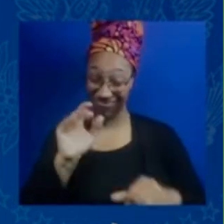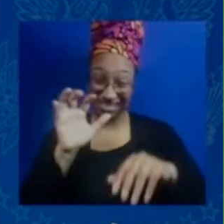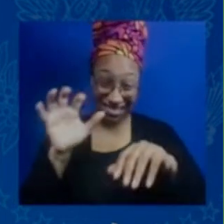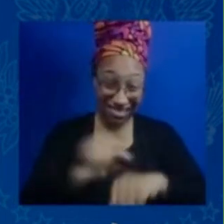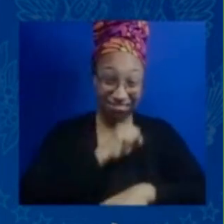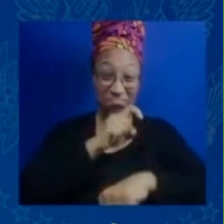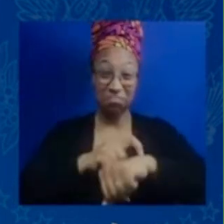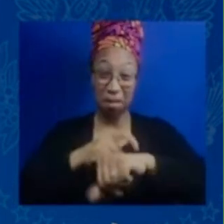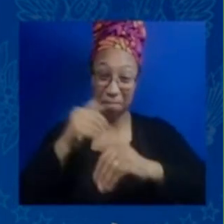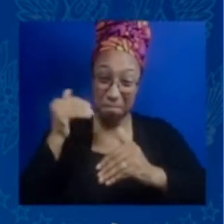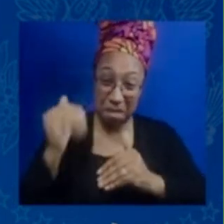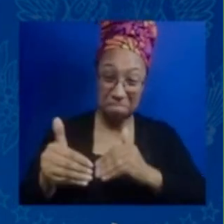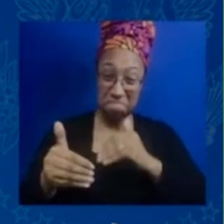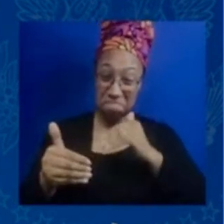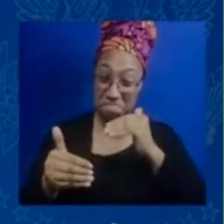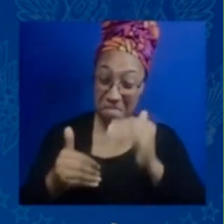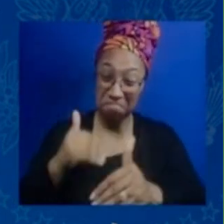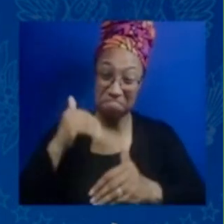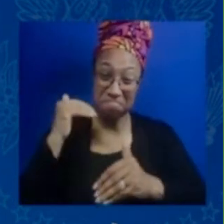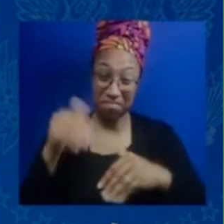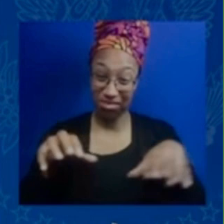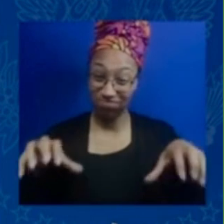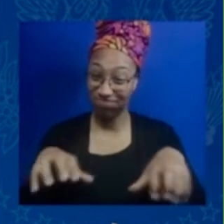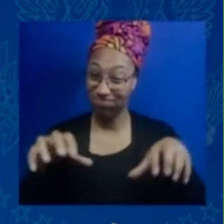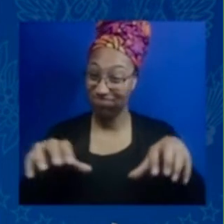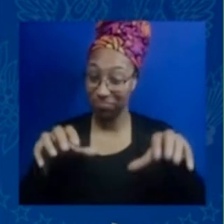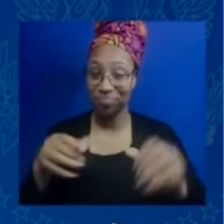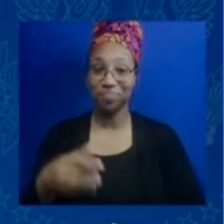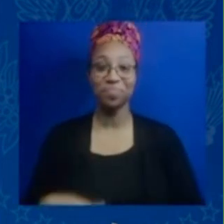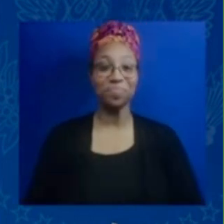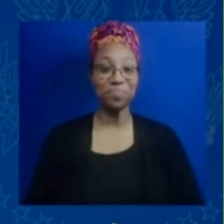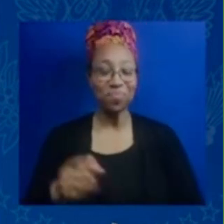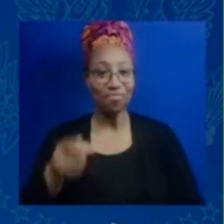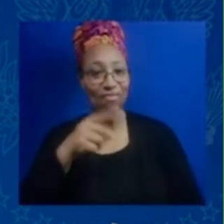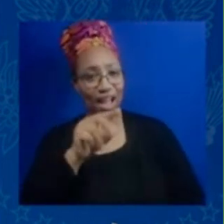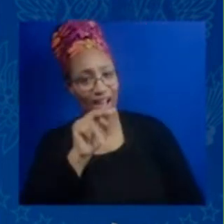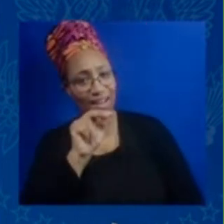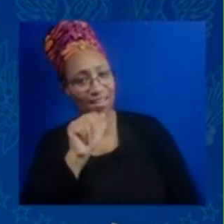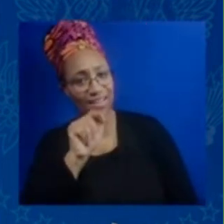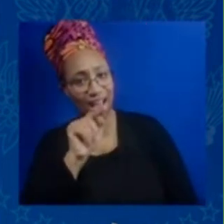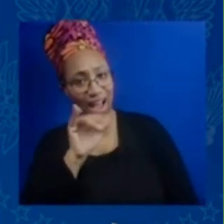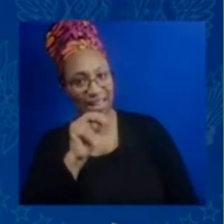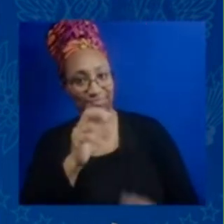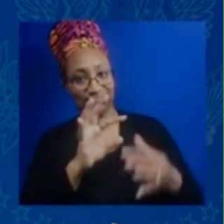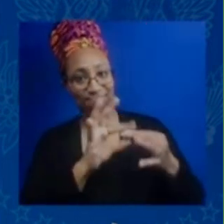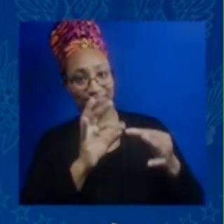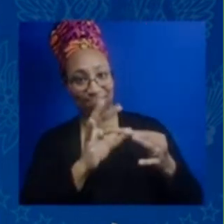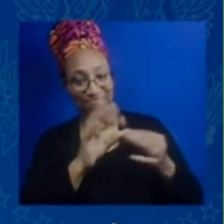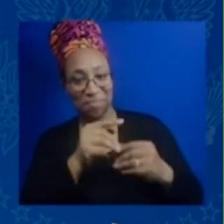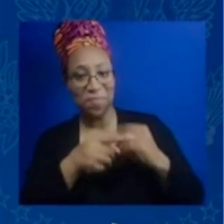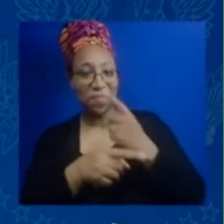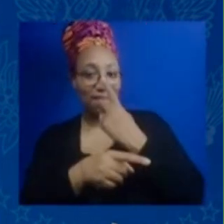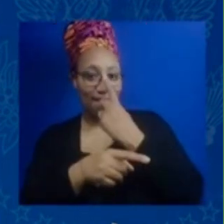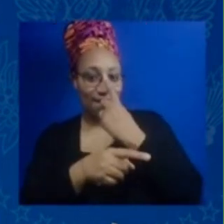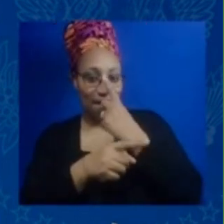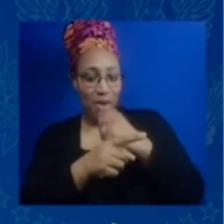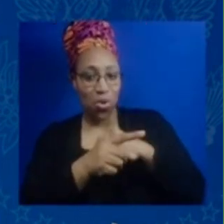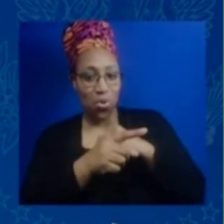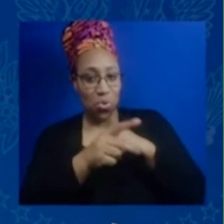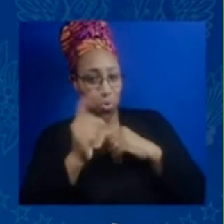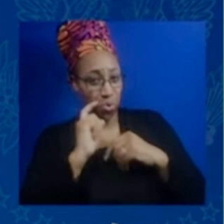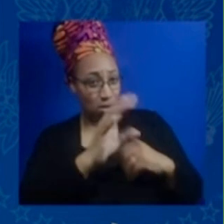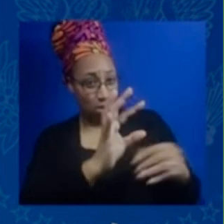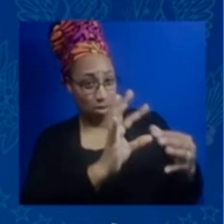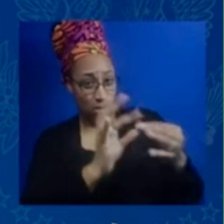Natalie well I think that I can echo what all of these beautiful women have said up here I think that for me it